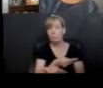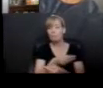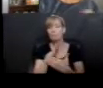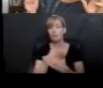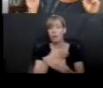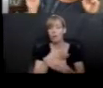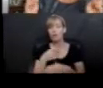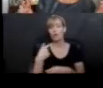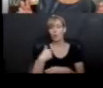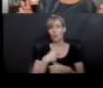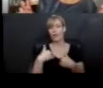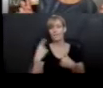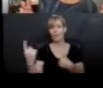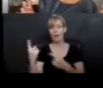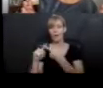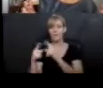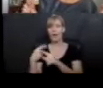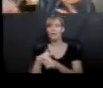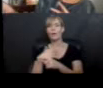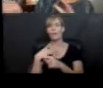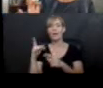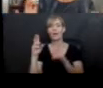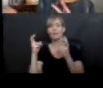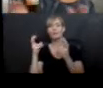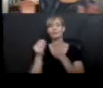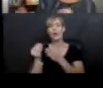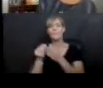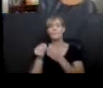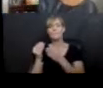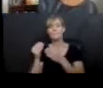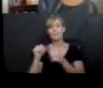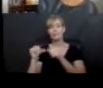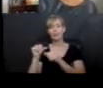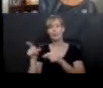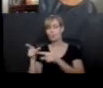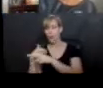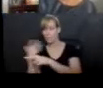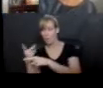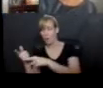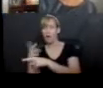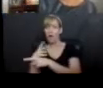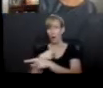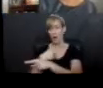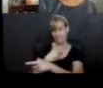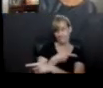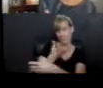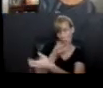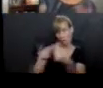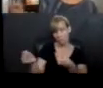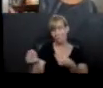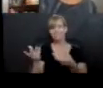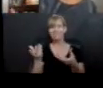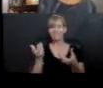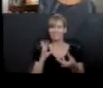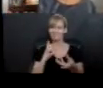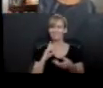We have a friend that we like to shop each other's bookshelves, right? So like, what do you have? What do I have? So finding interesting reading material. And then, like